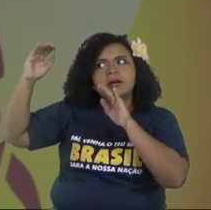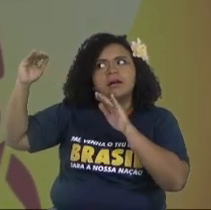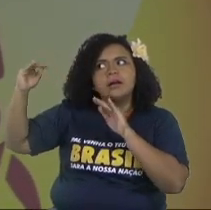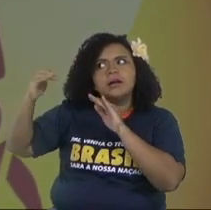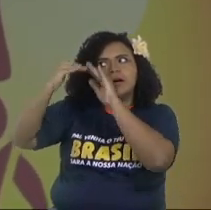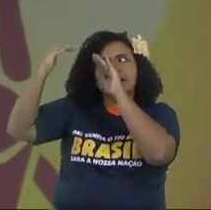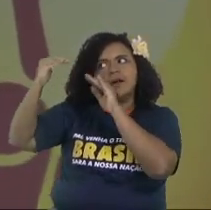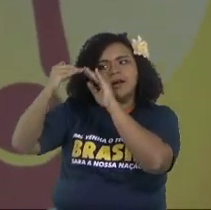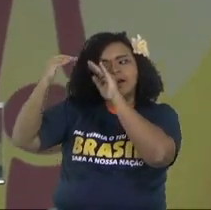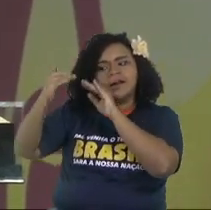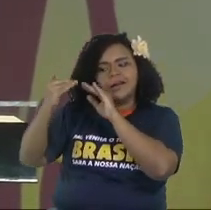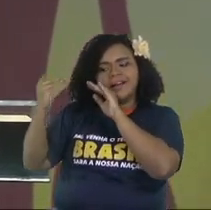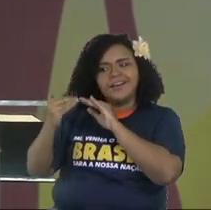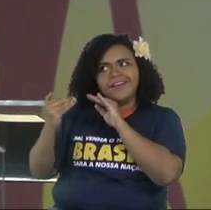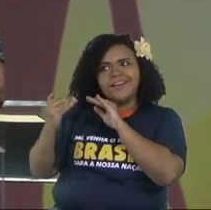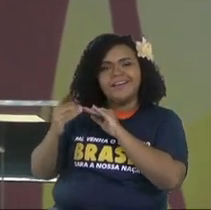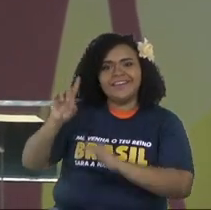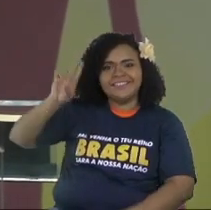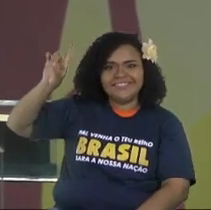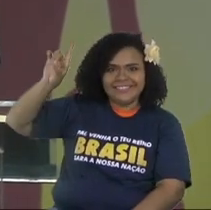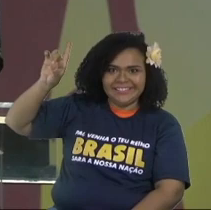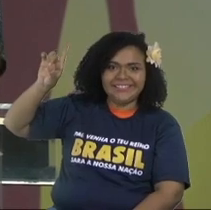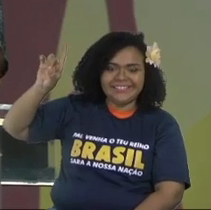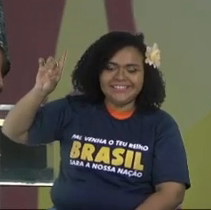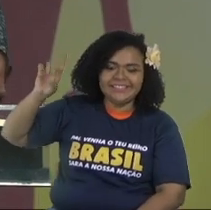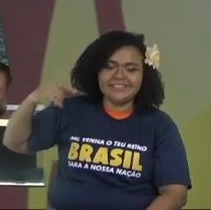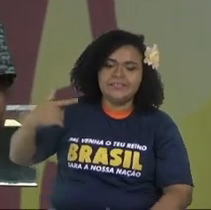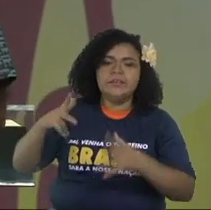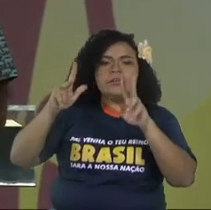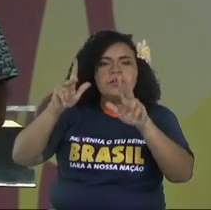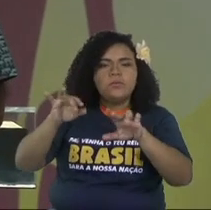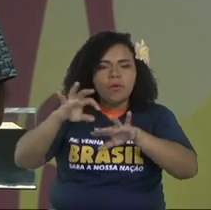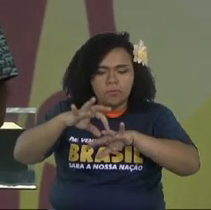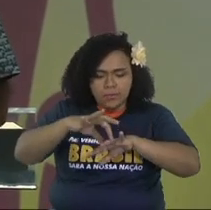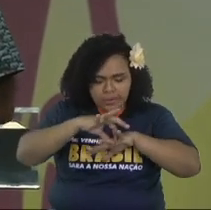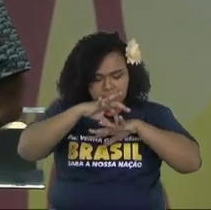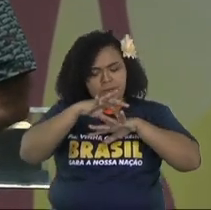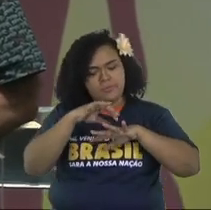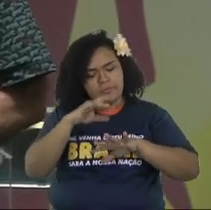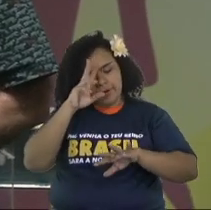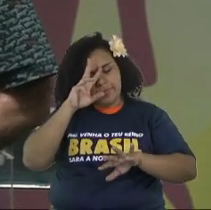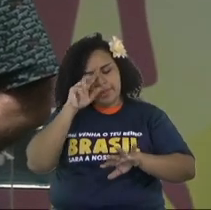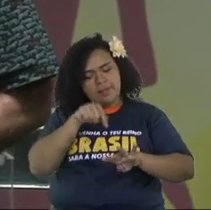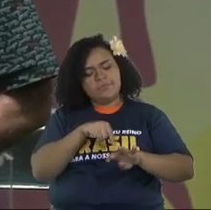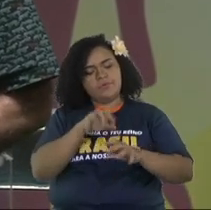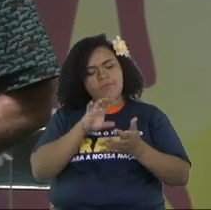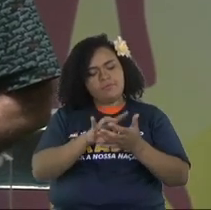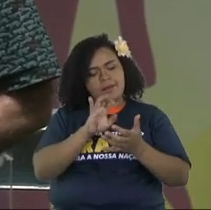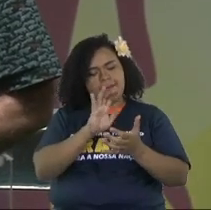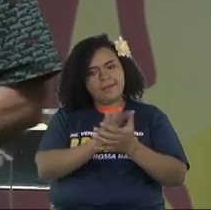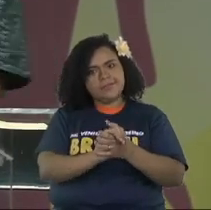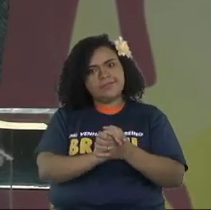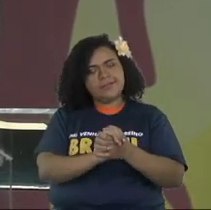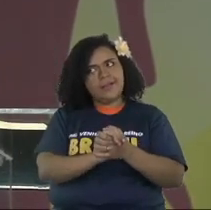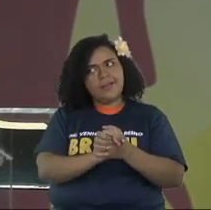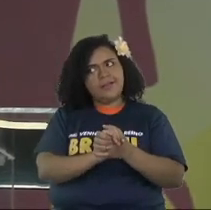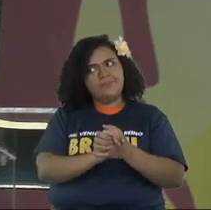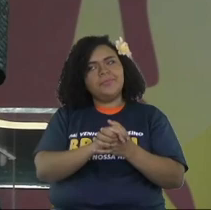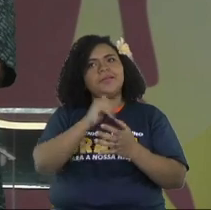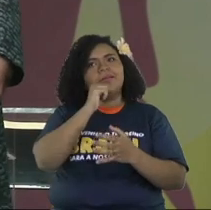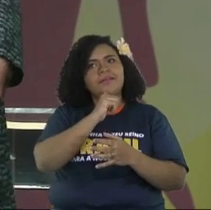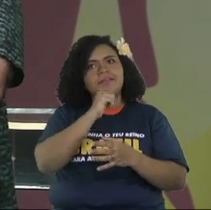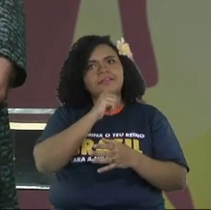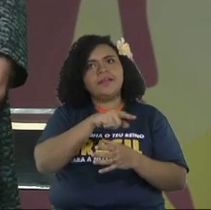turn my thoughts as this ring I remember that I have a wife